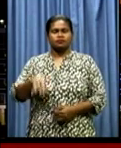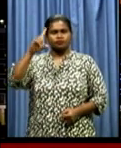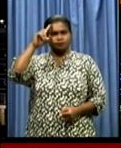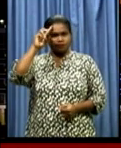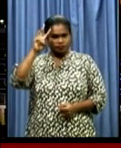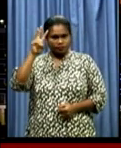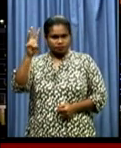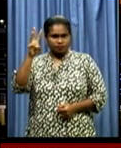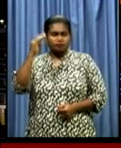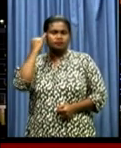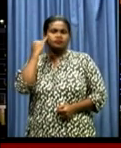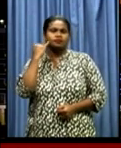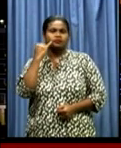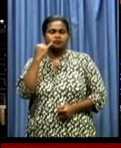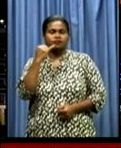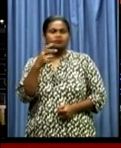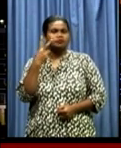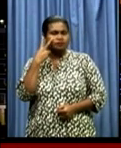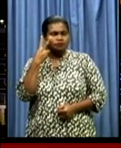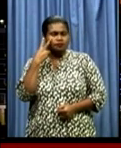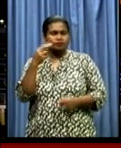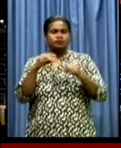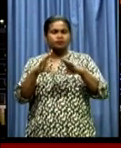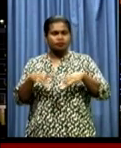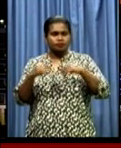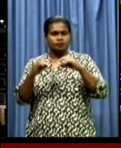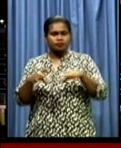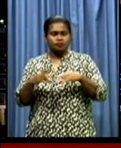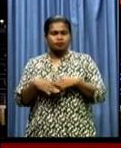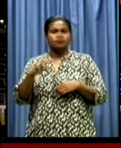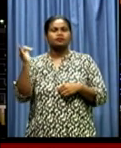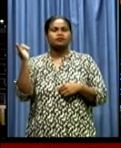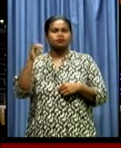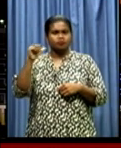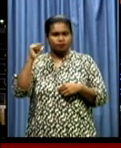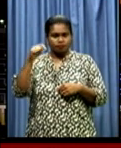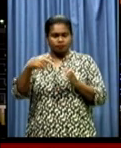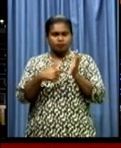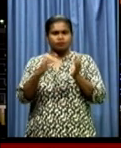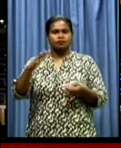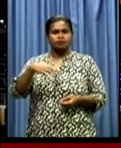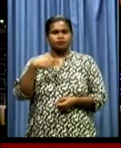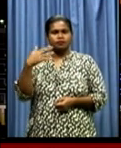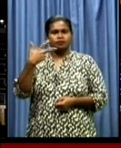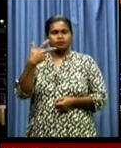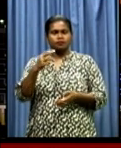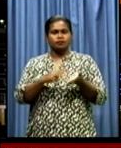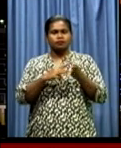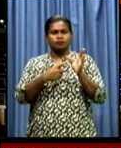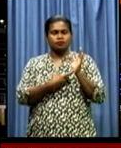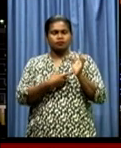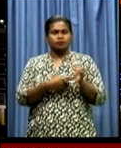Prime Minister James Maripa makes a short visit to Australia today and will be back in country on Tuesday, March